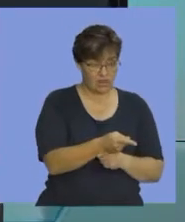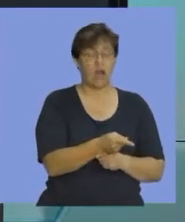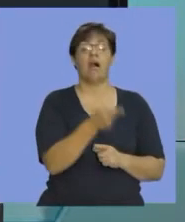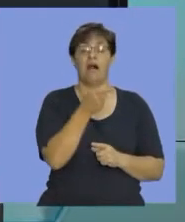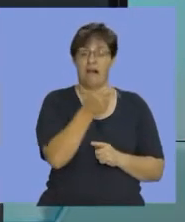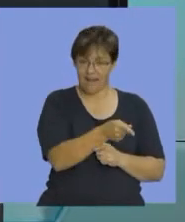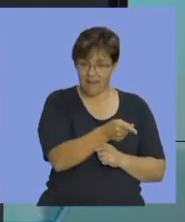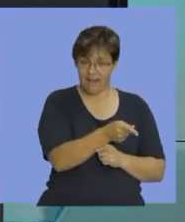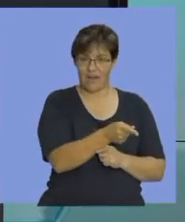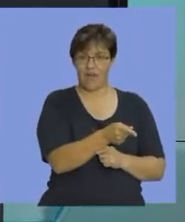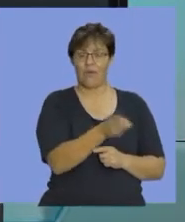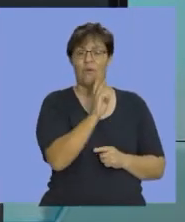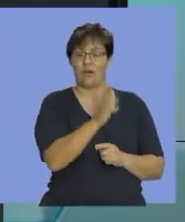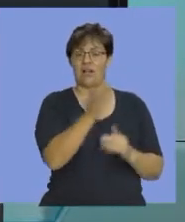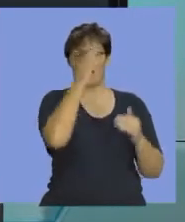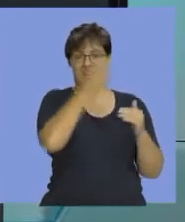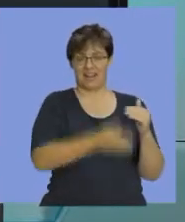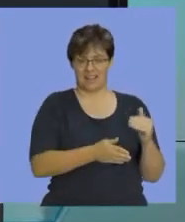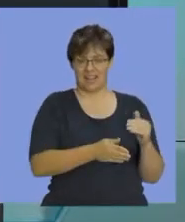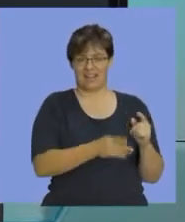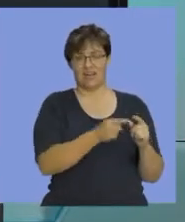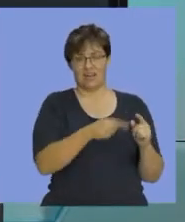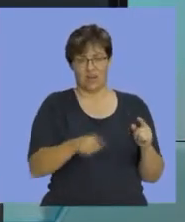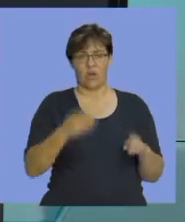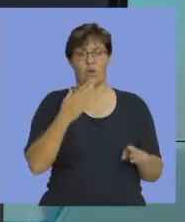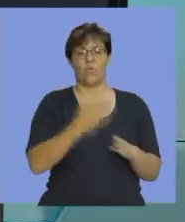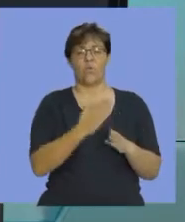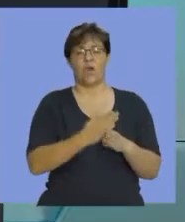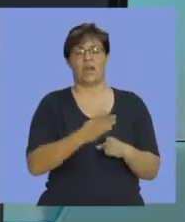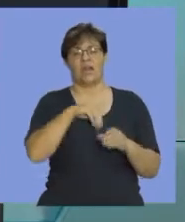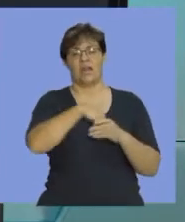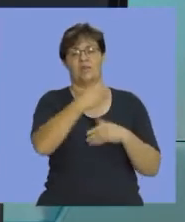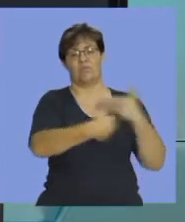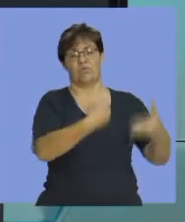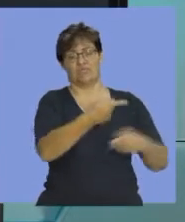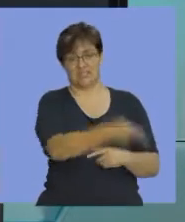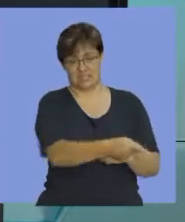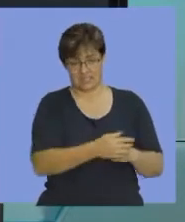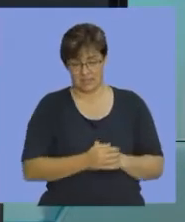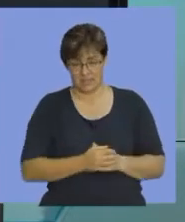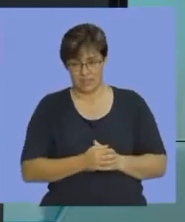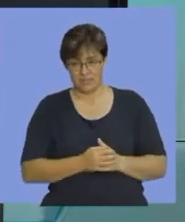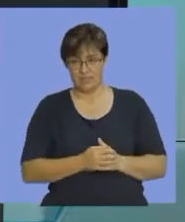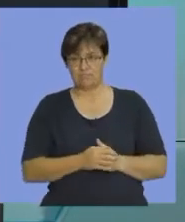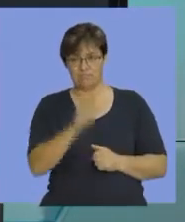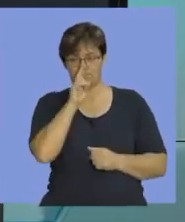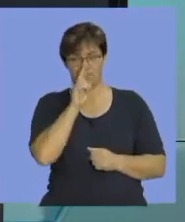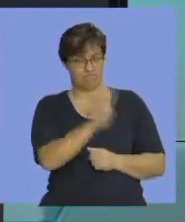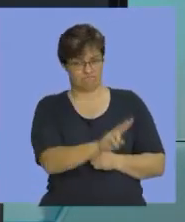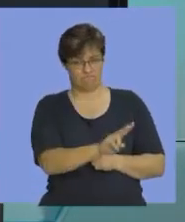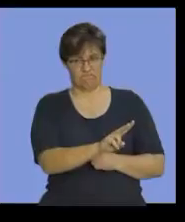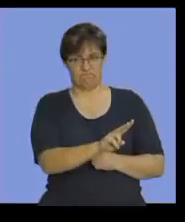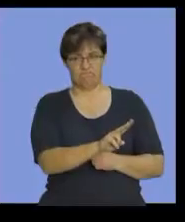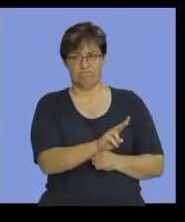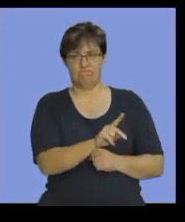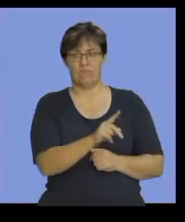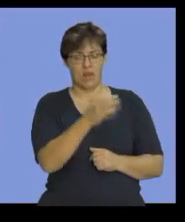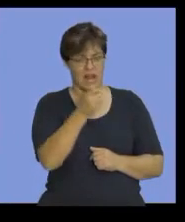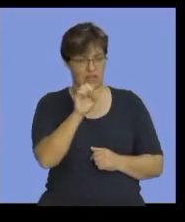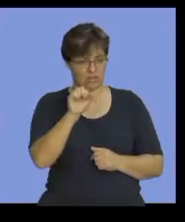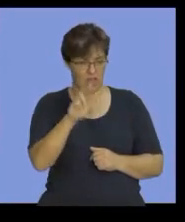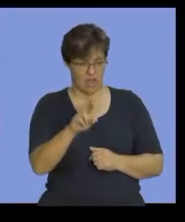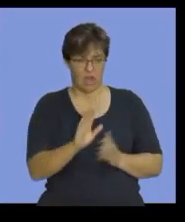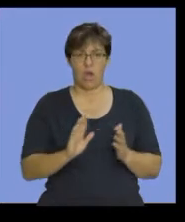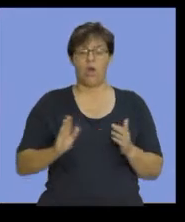that figure would end up into your work in process. As you can see, in this ledger account, you